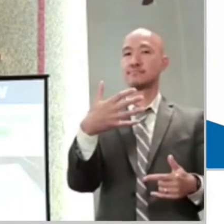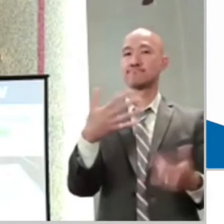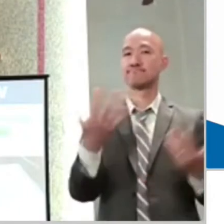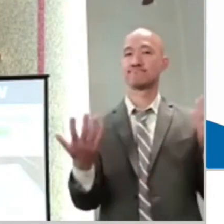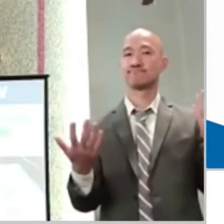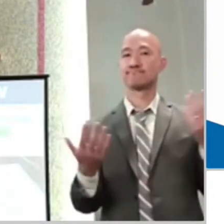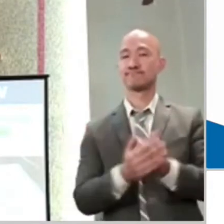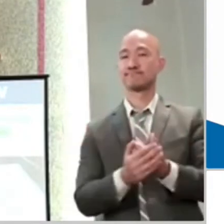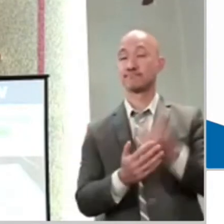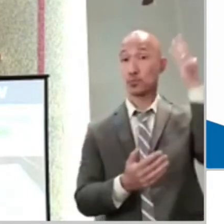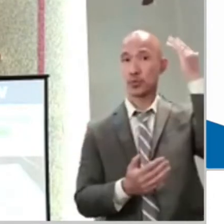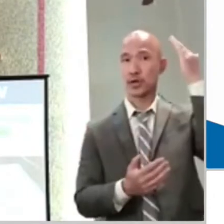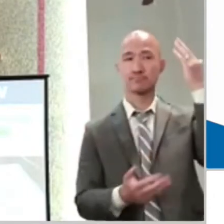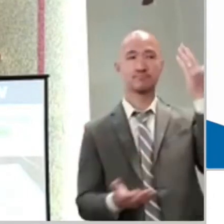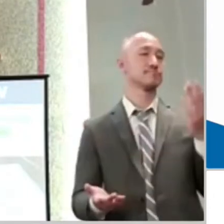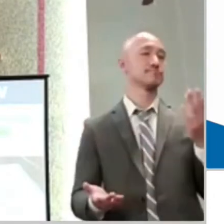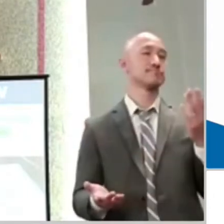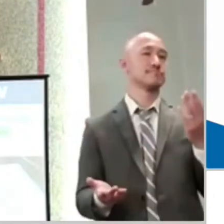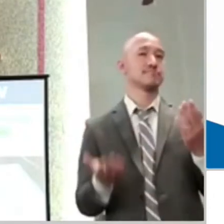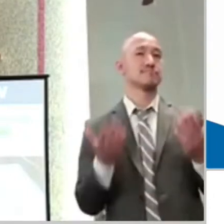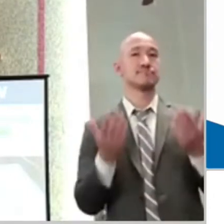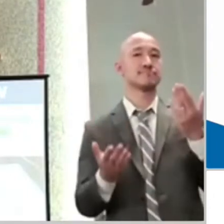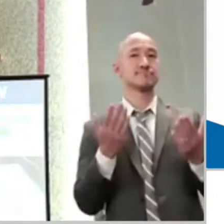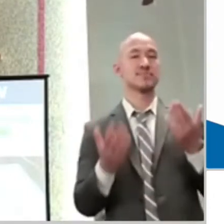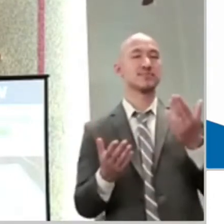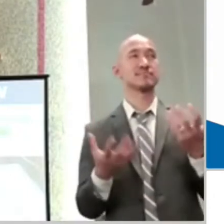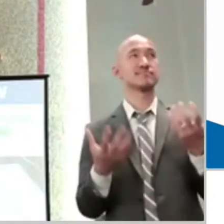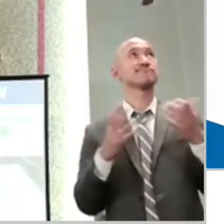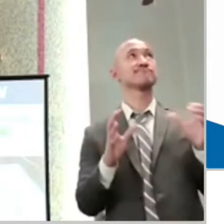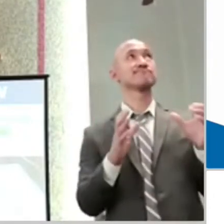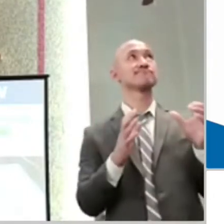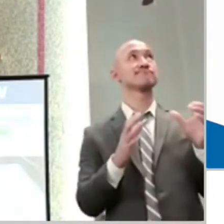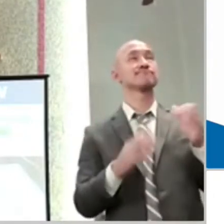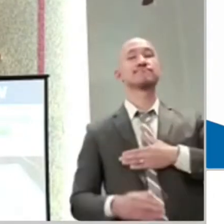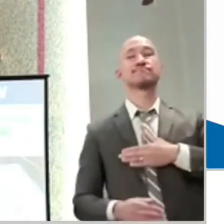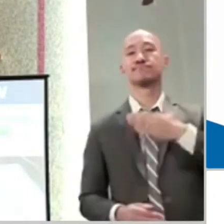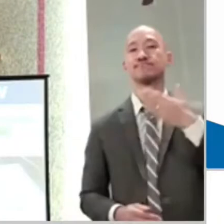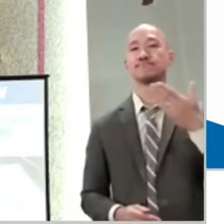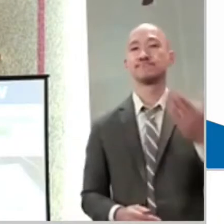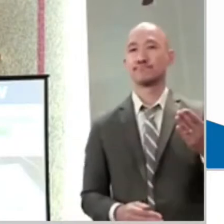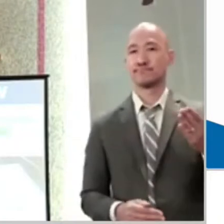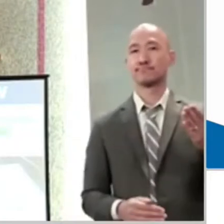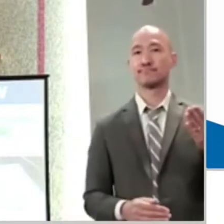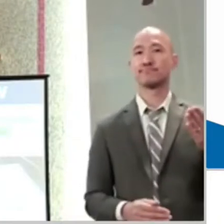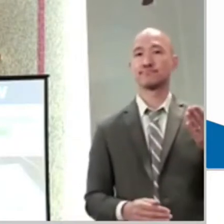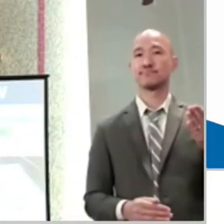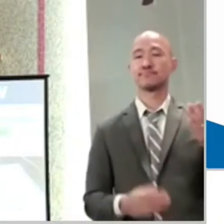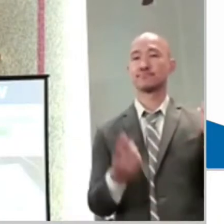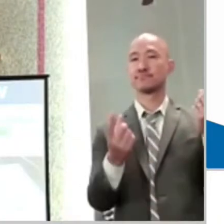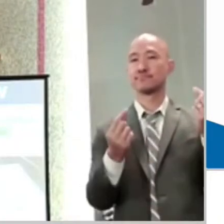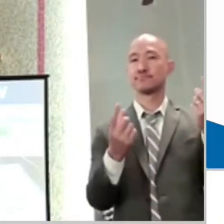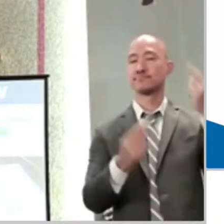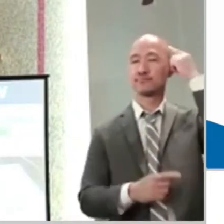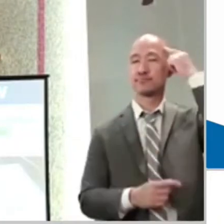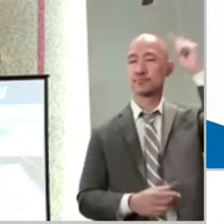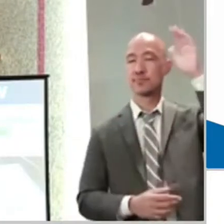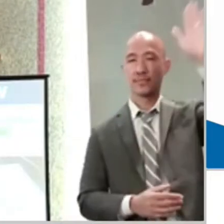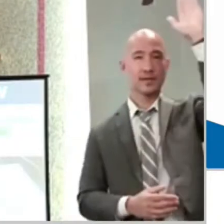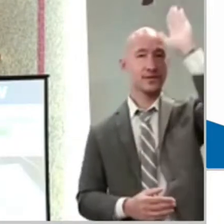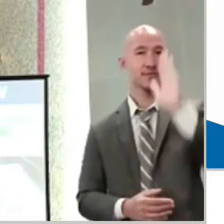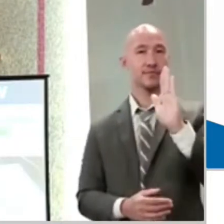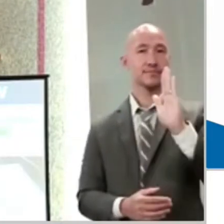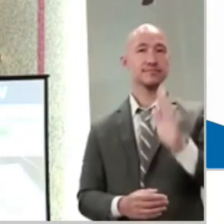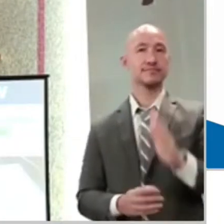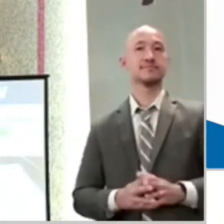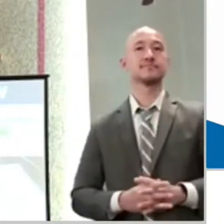pray, and I read the Bible, and I try to let others see Jesus. It's not a formula. It's not a